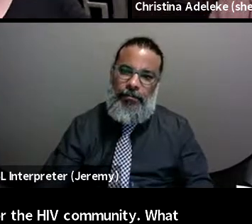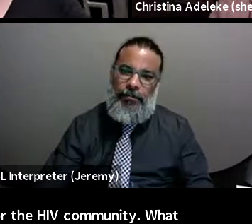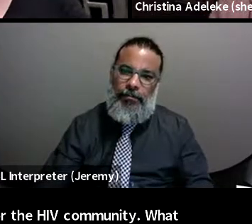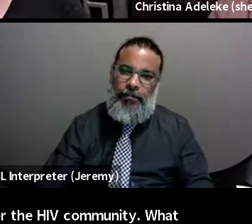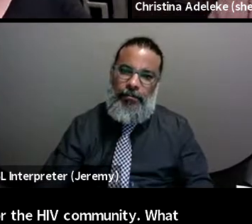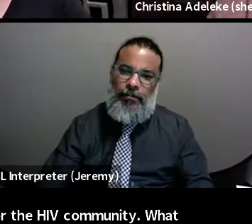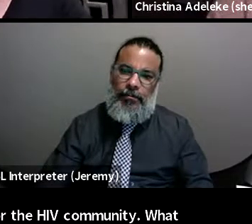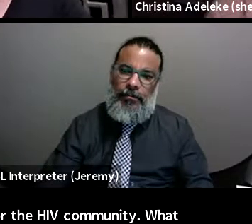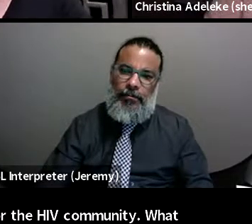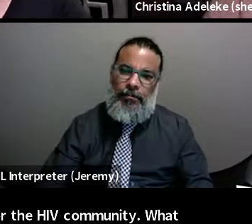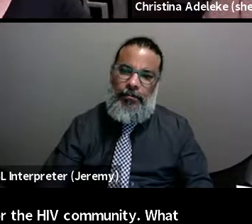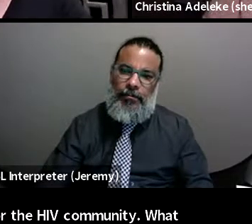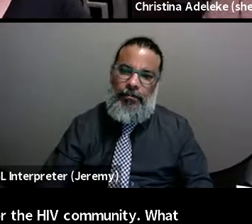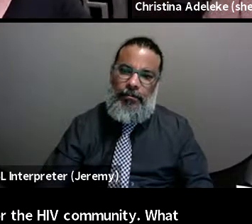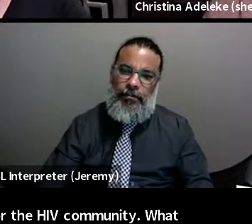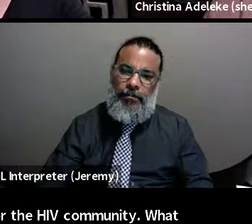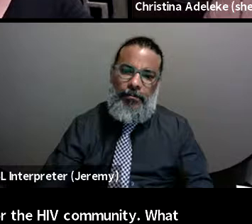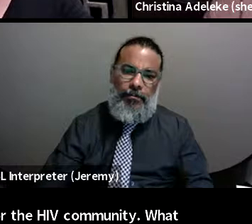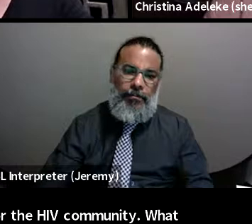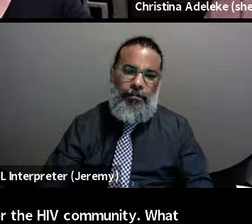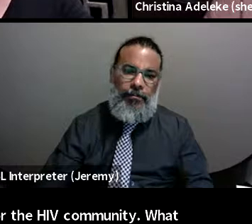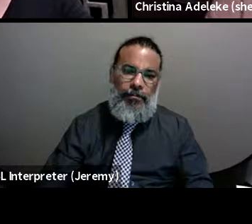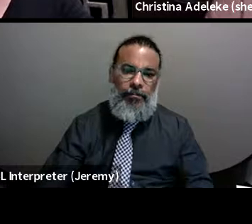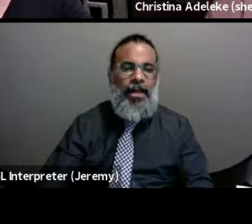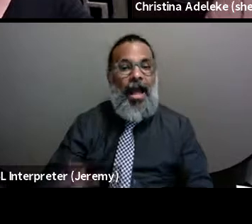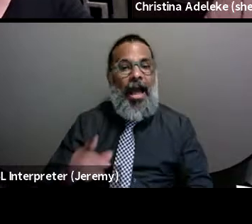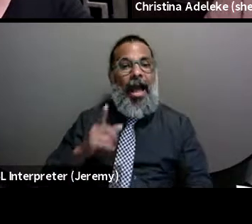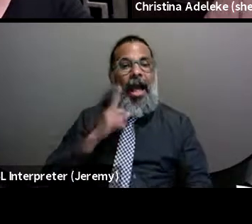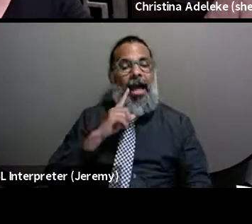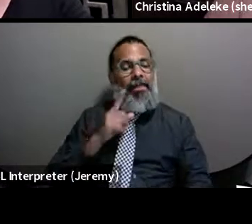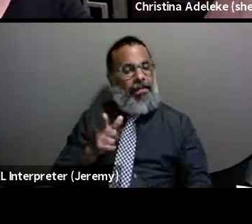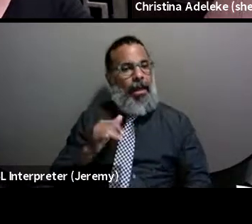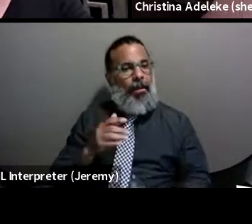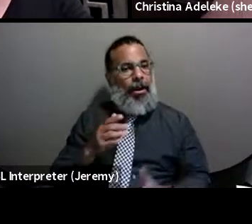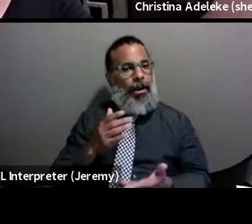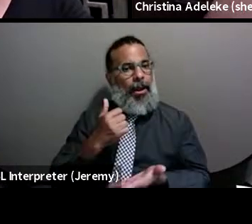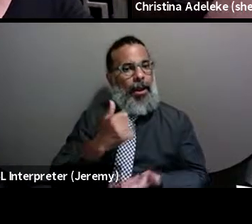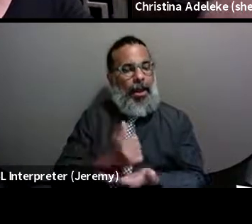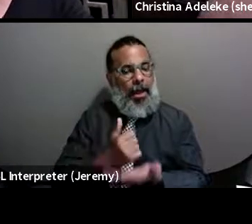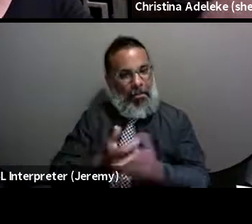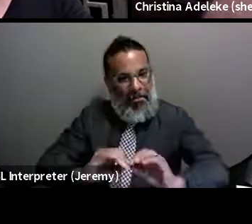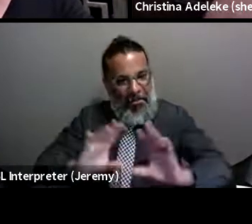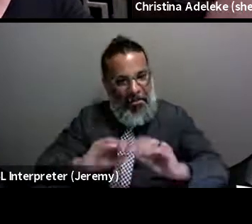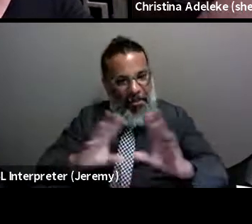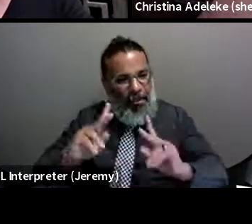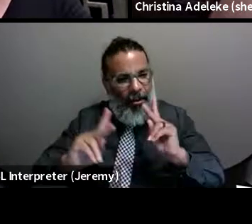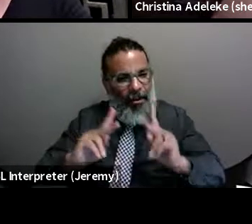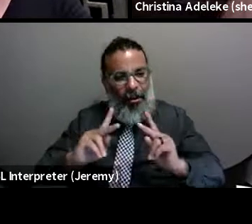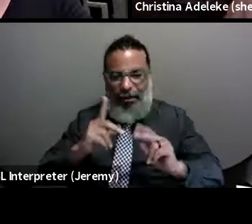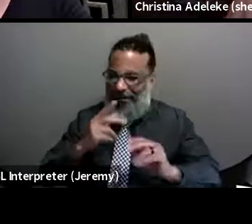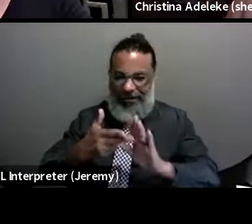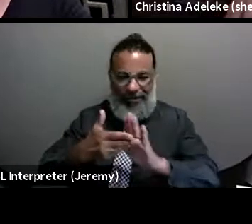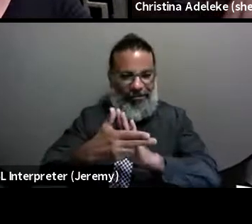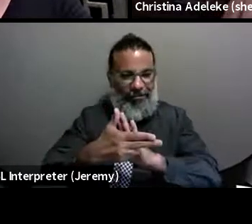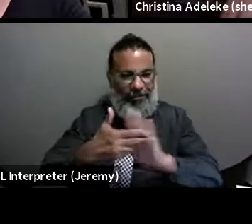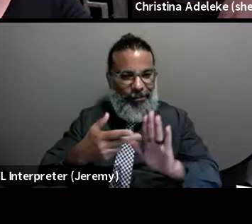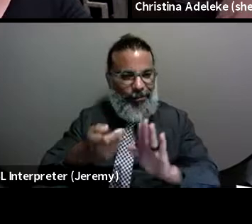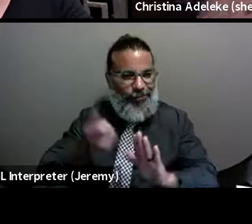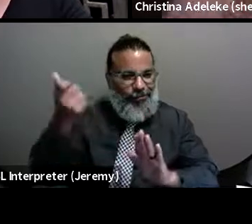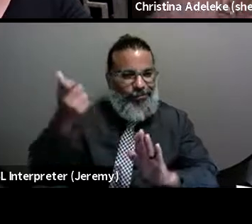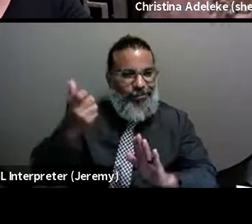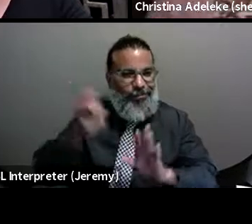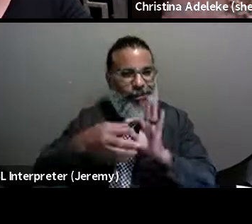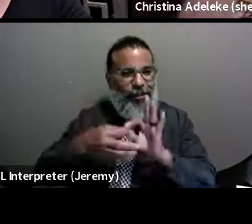I think that probably that will dismystify all the stigma, you know, that people have in terms of, like, sex work.